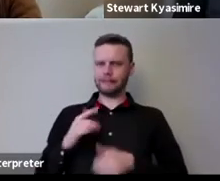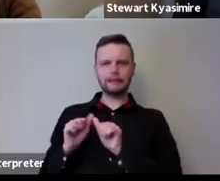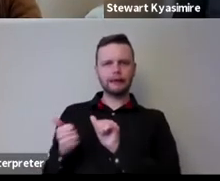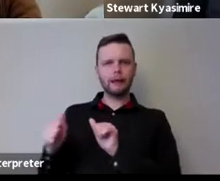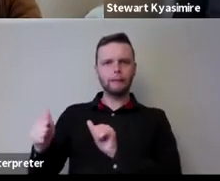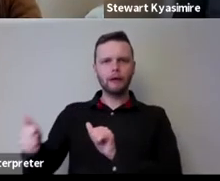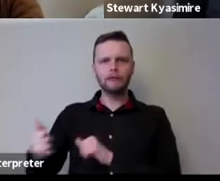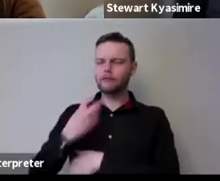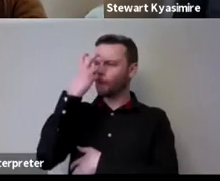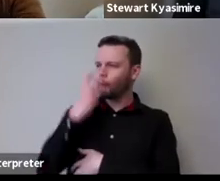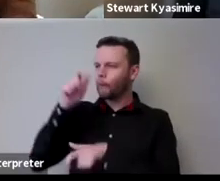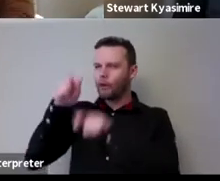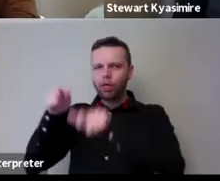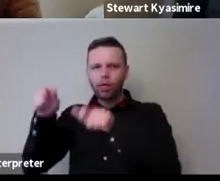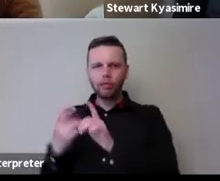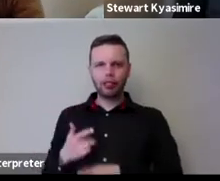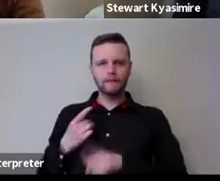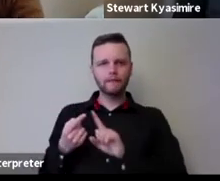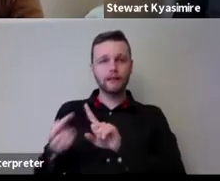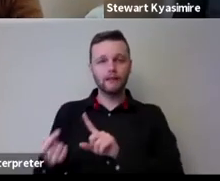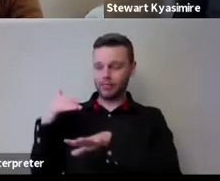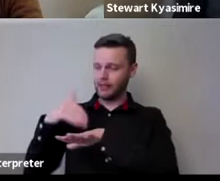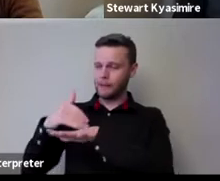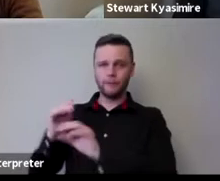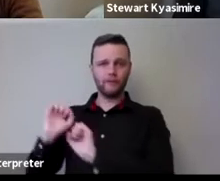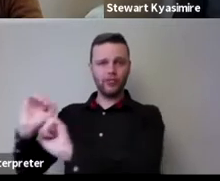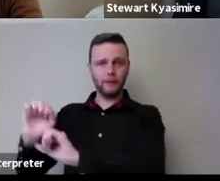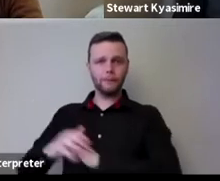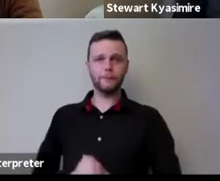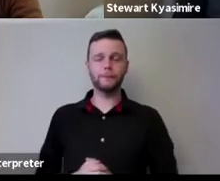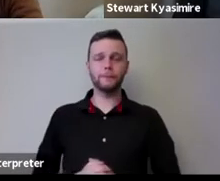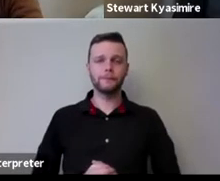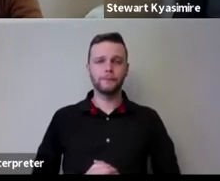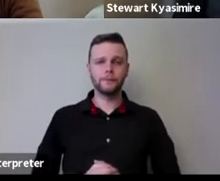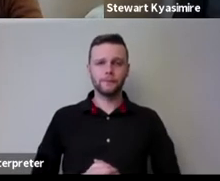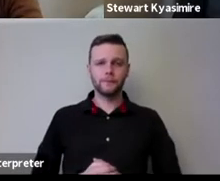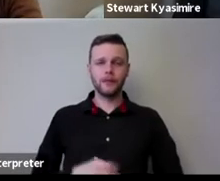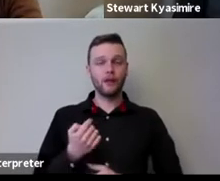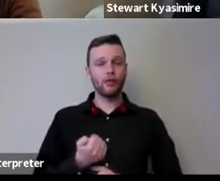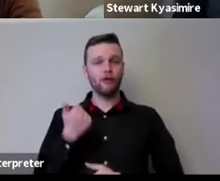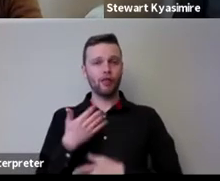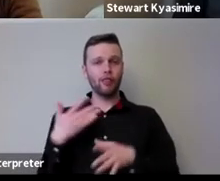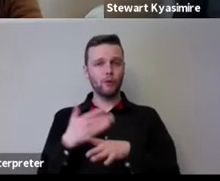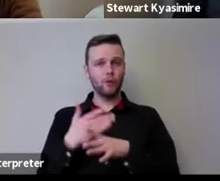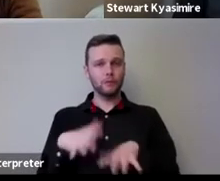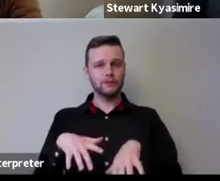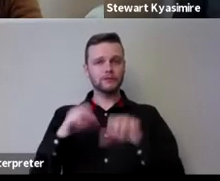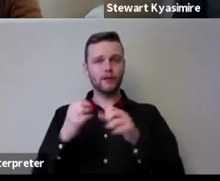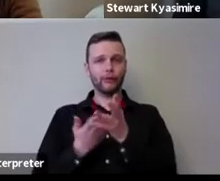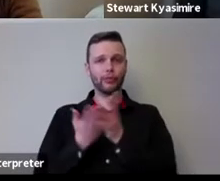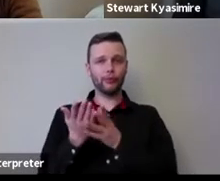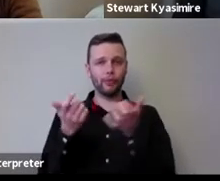elderly neighbors and the impact it was having on them and the the earliest pieces of work that I did in lockdown